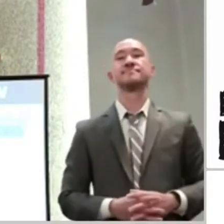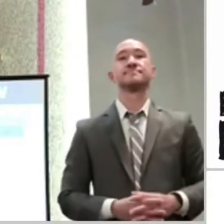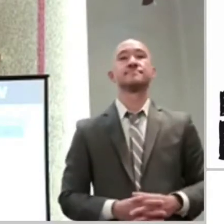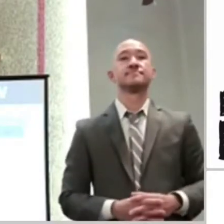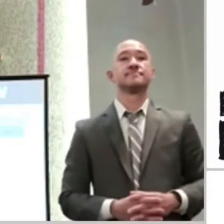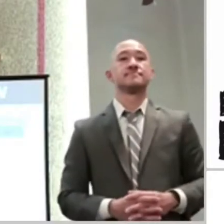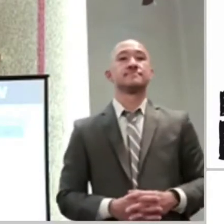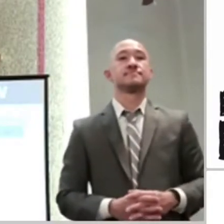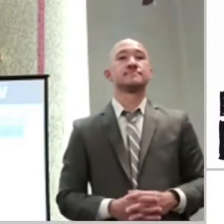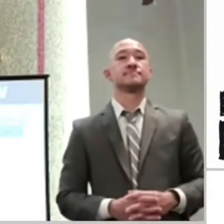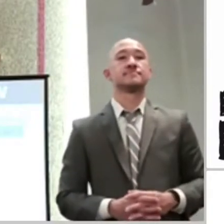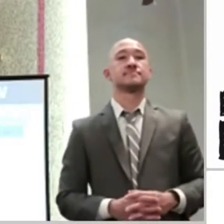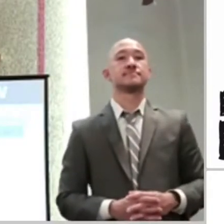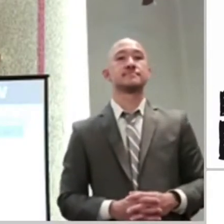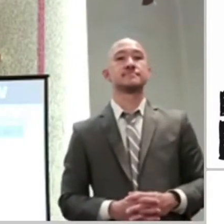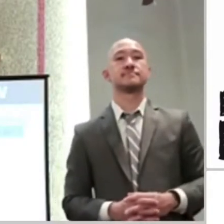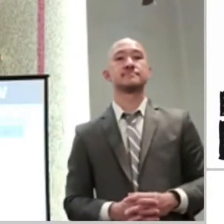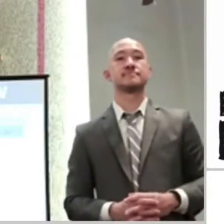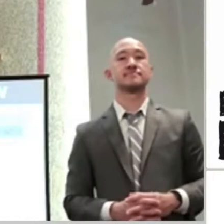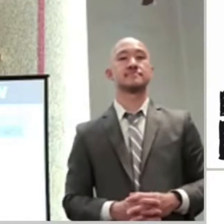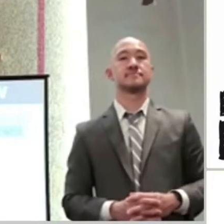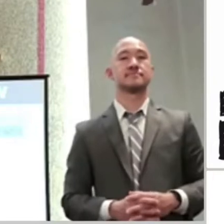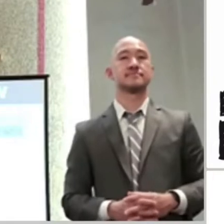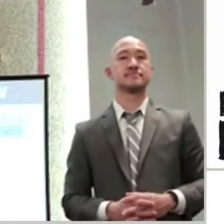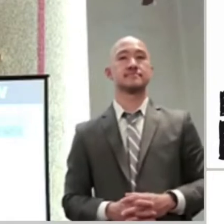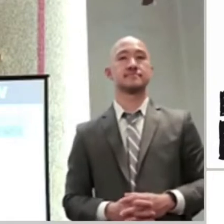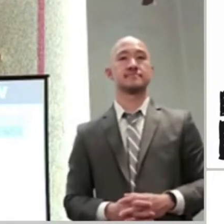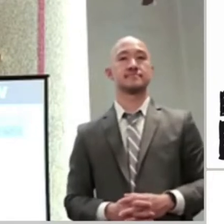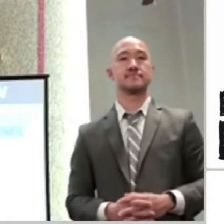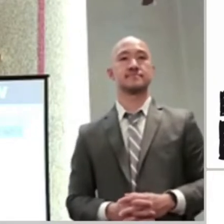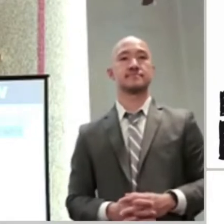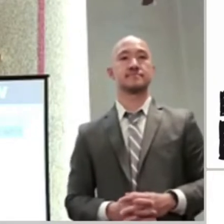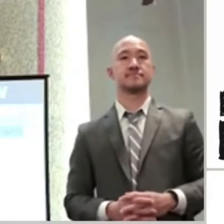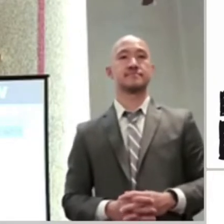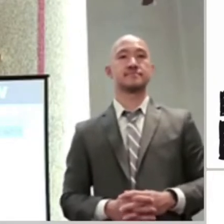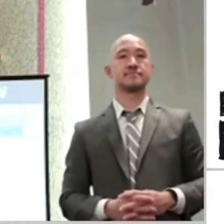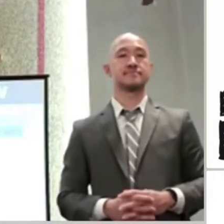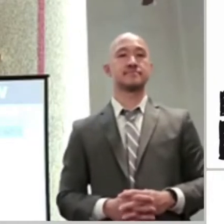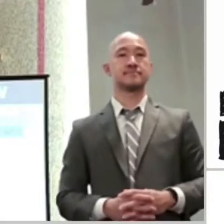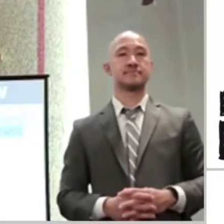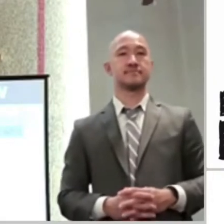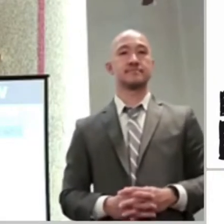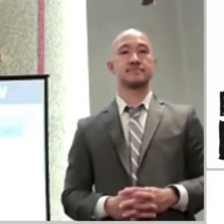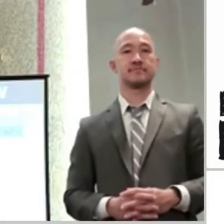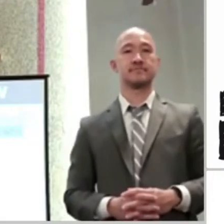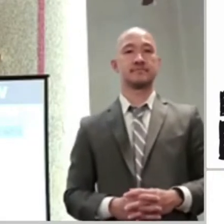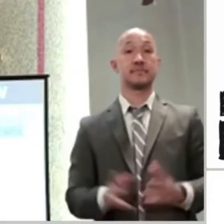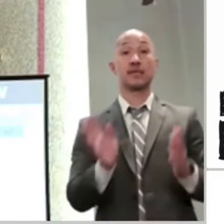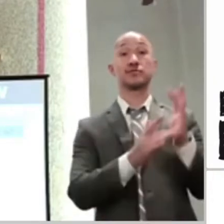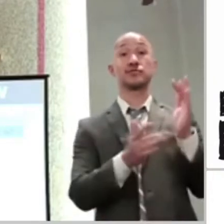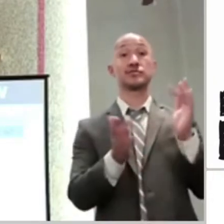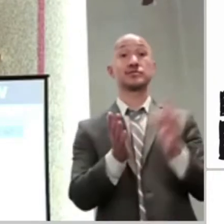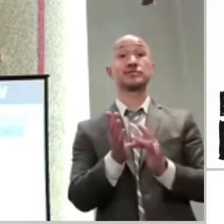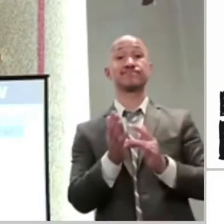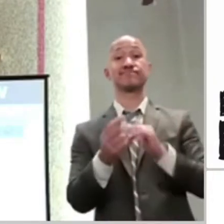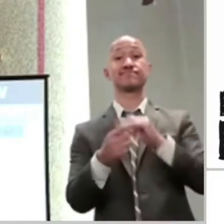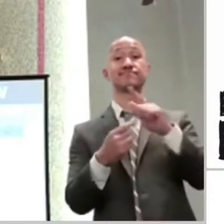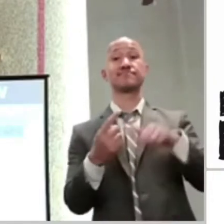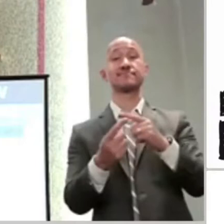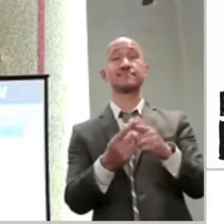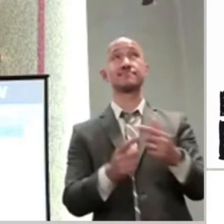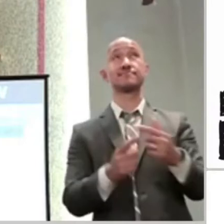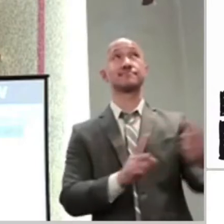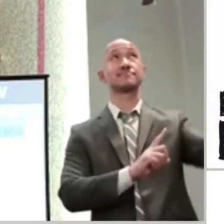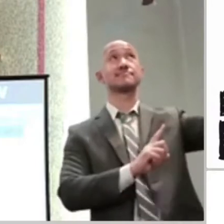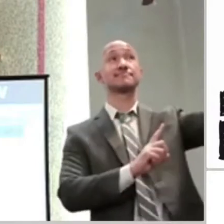the author of Hebrews tells us. To relate to us. He became a man to relate to